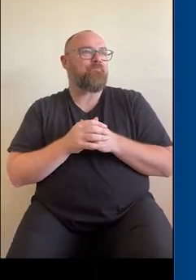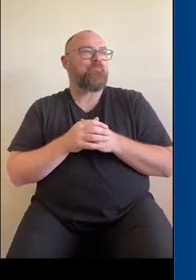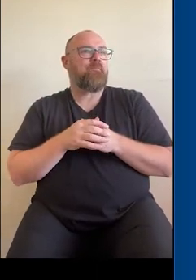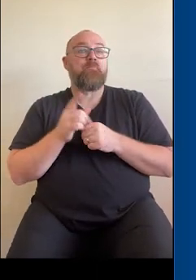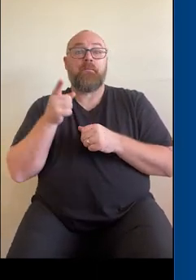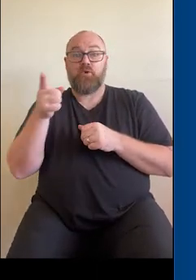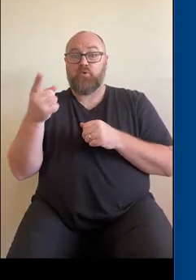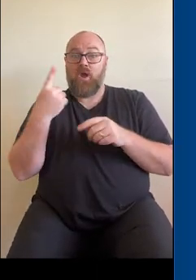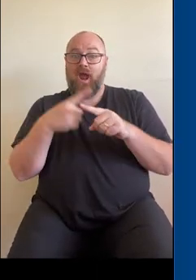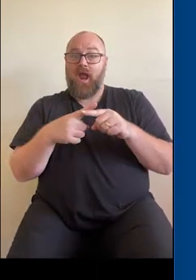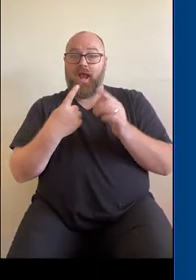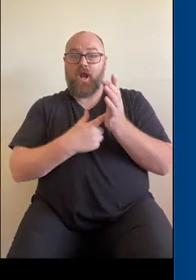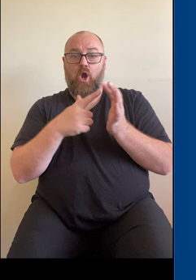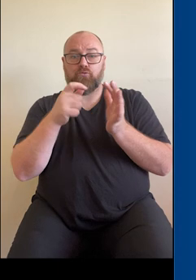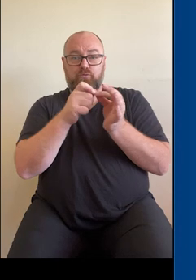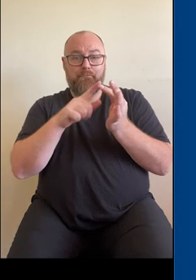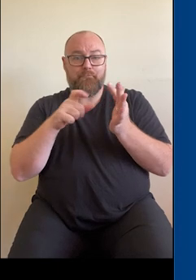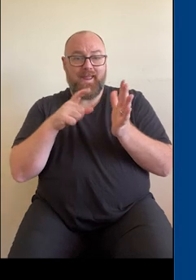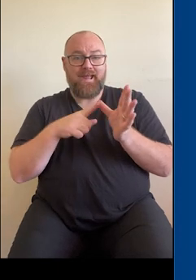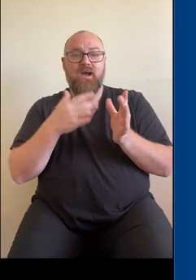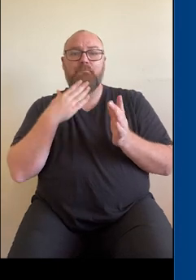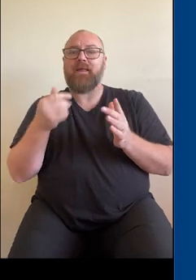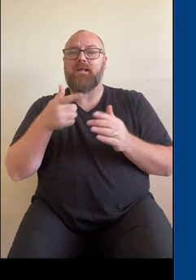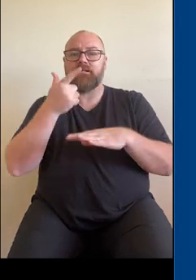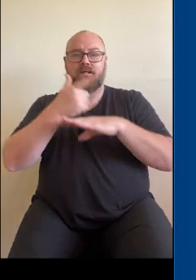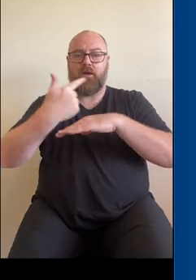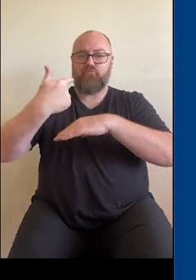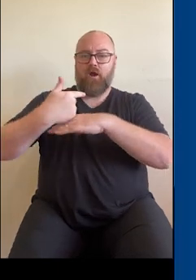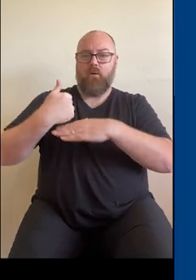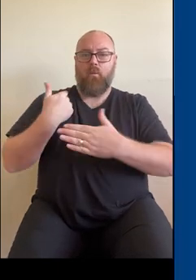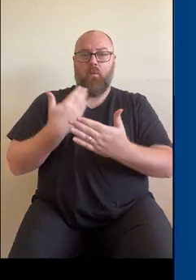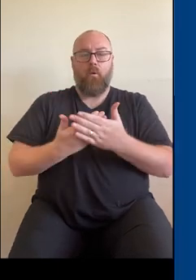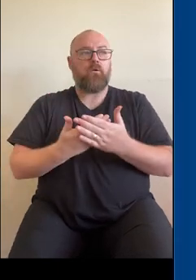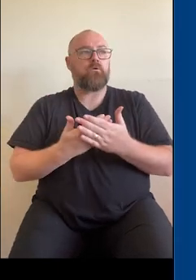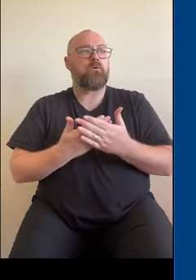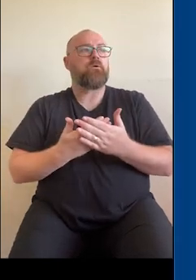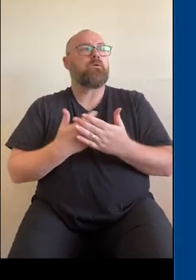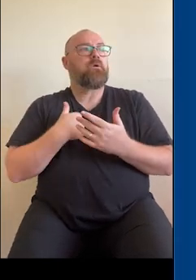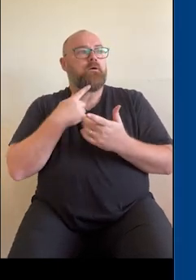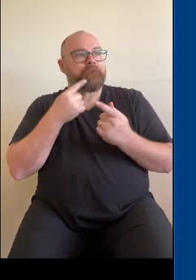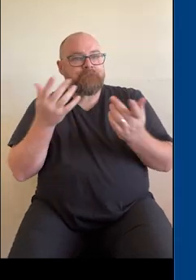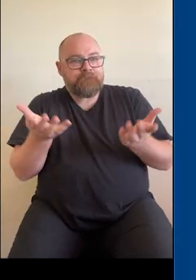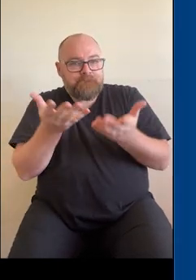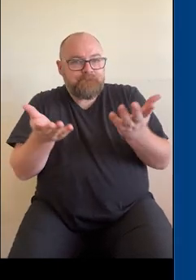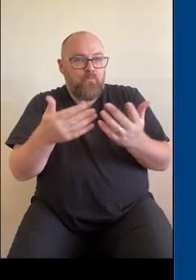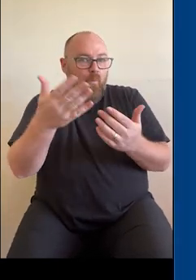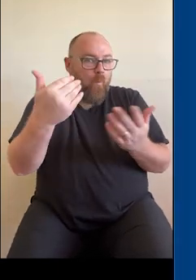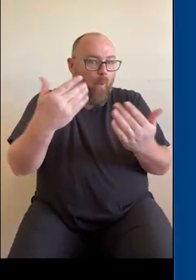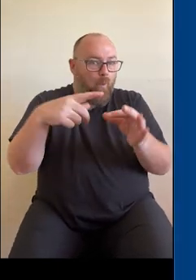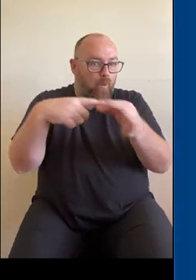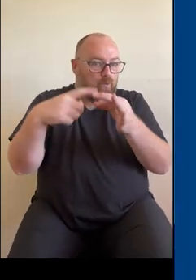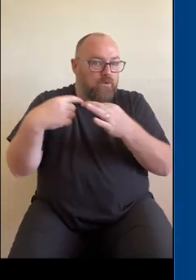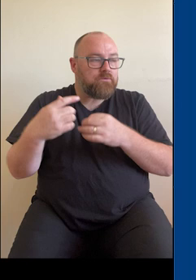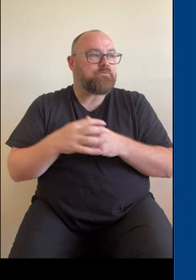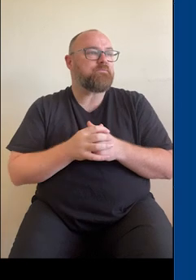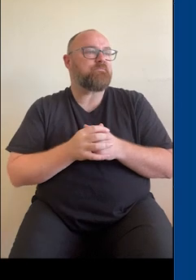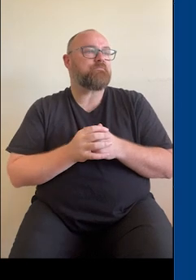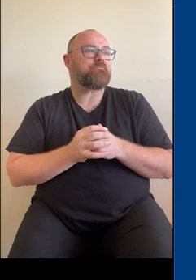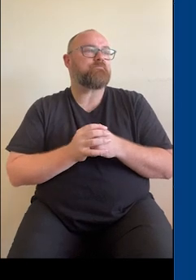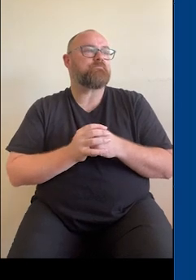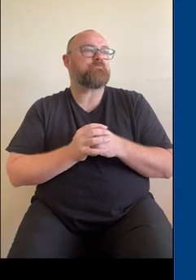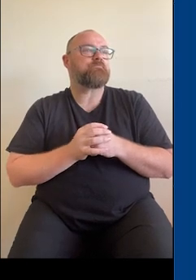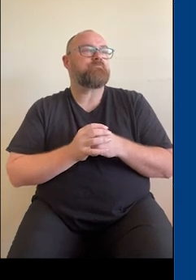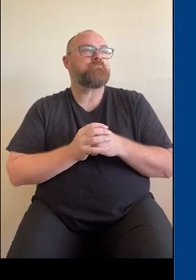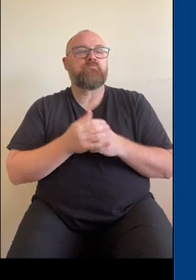you and Rebecca to both turn your cameras on and encourage all of the attendees, if you do have any questions, to